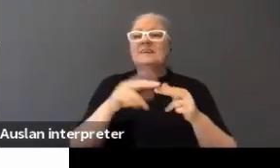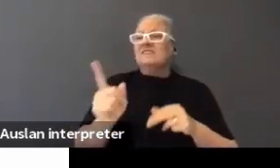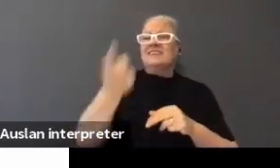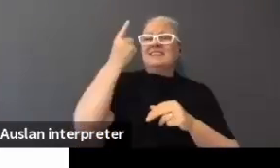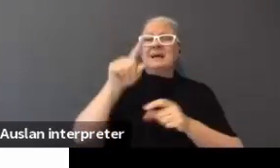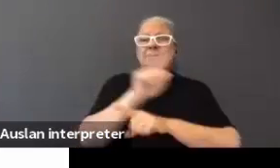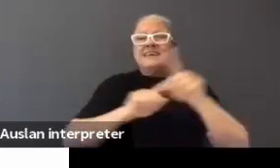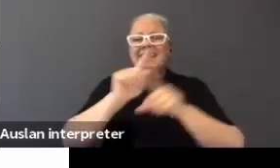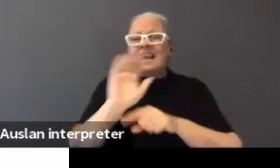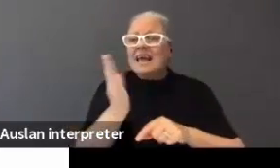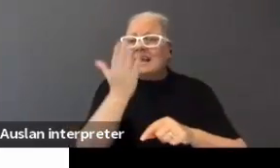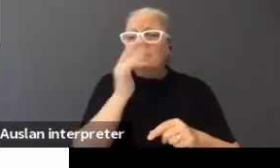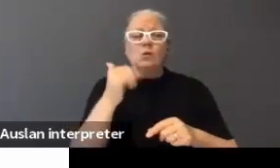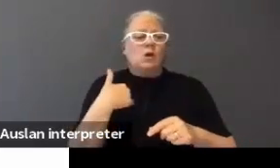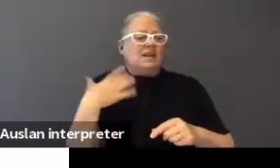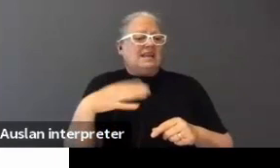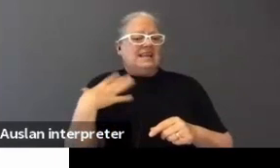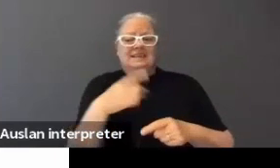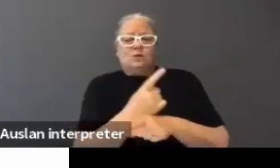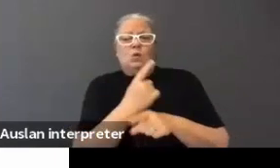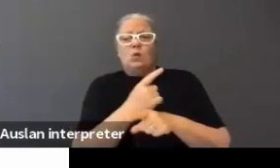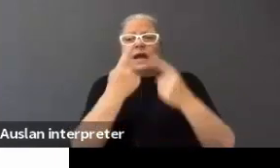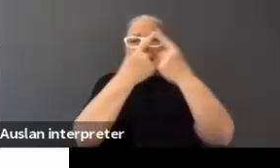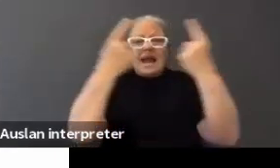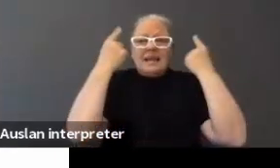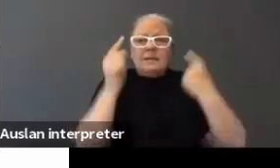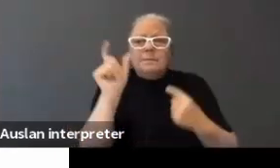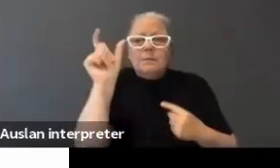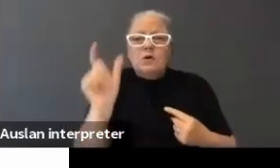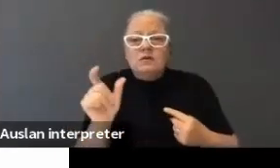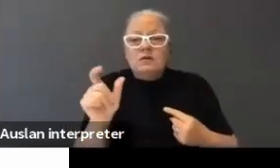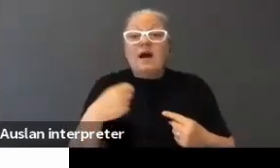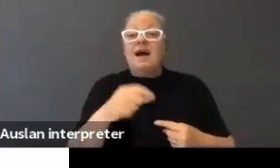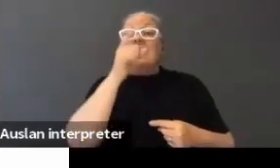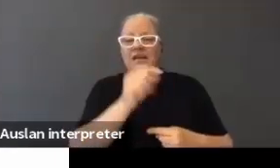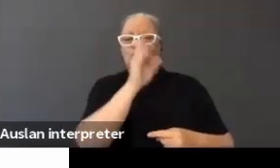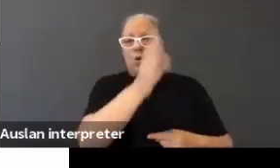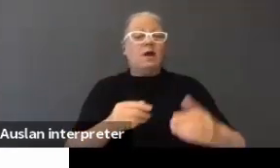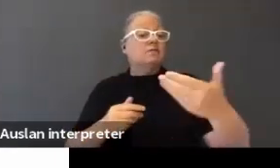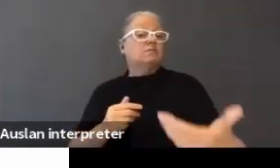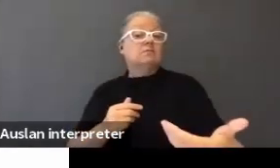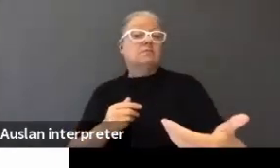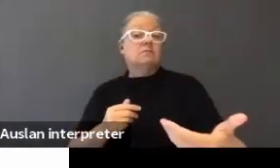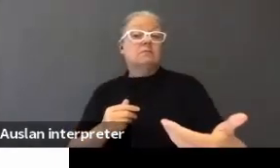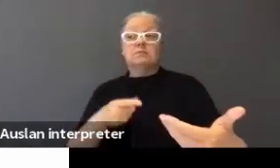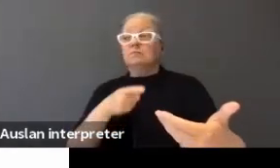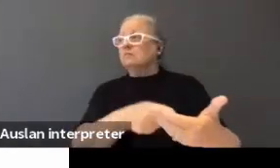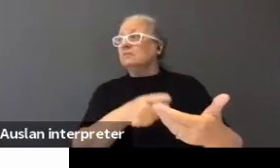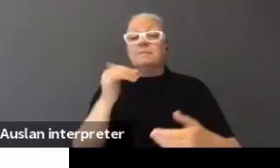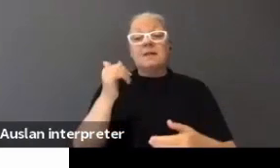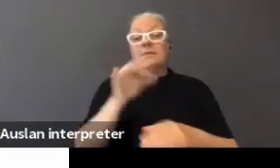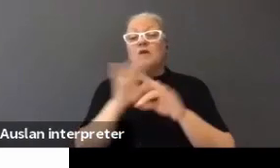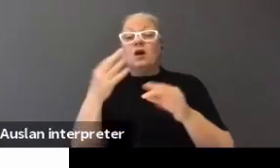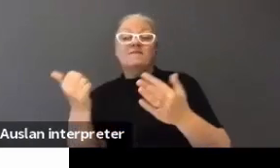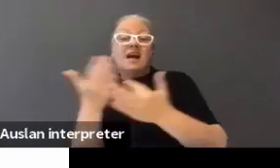minute or I need to go and talk to an academic, I can have access immediately. I might not have access